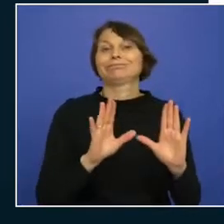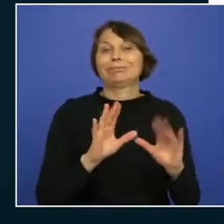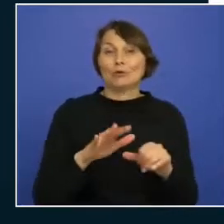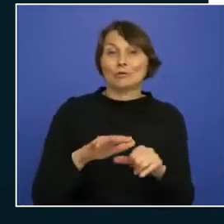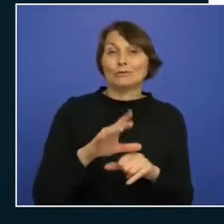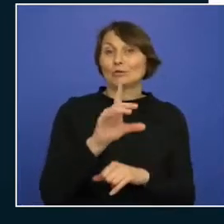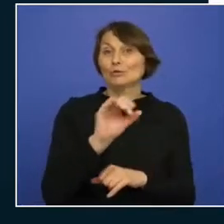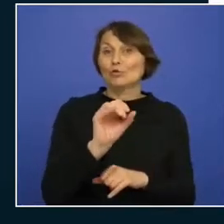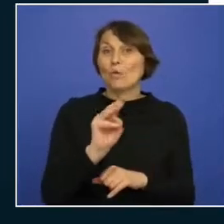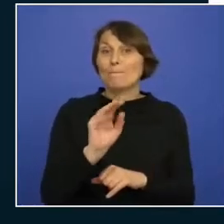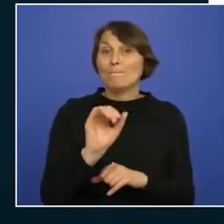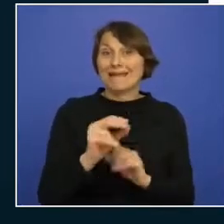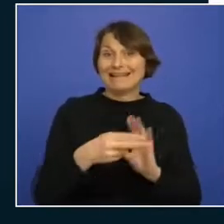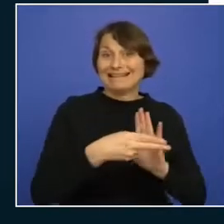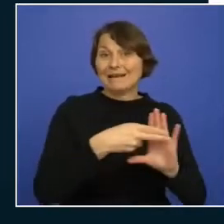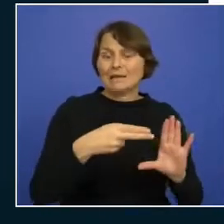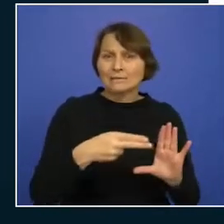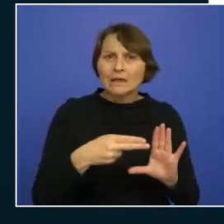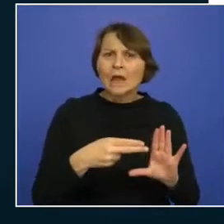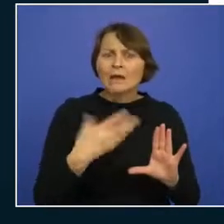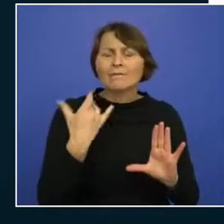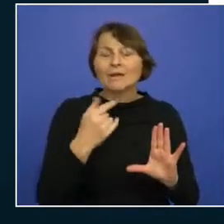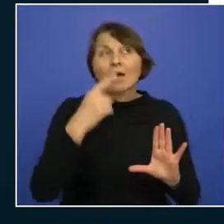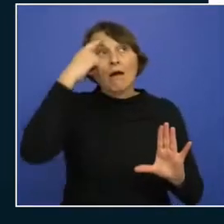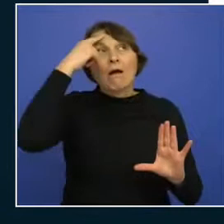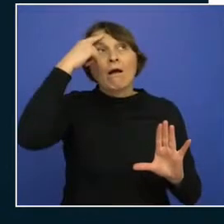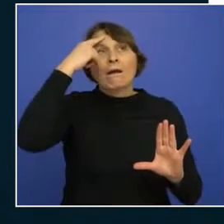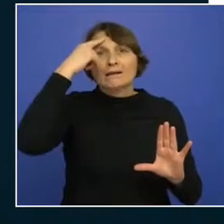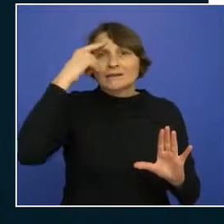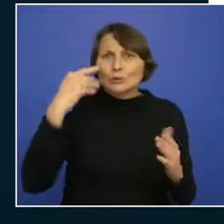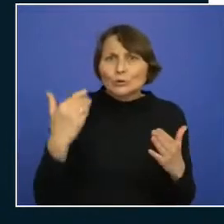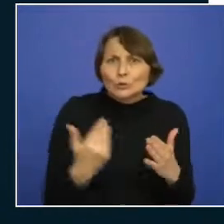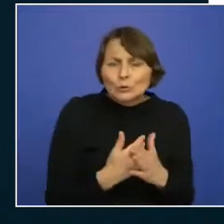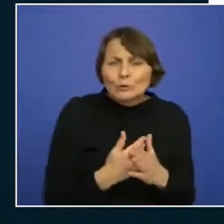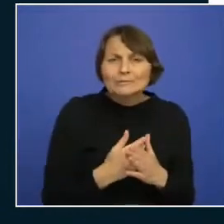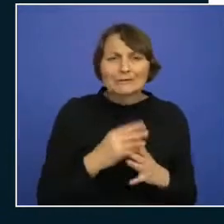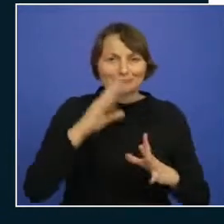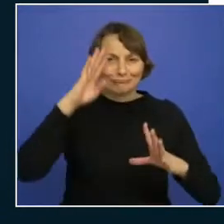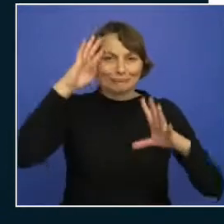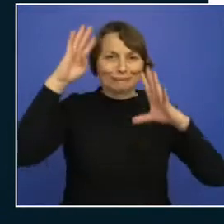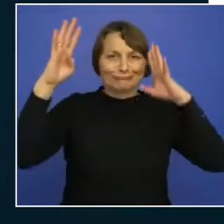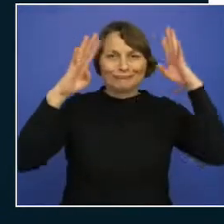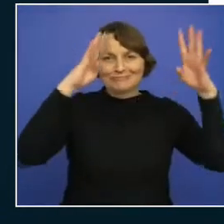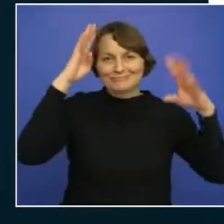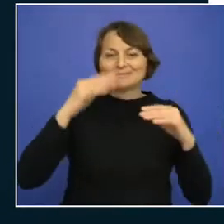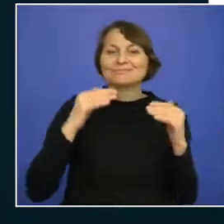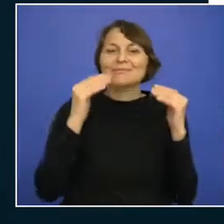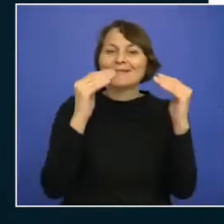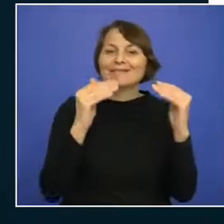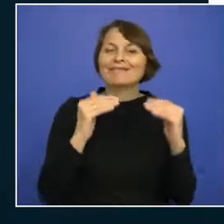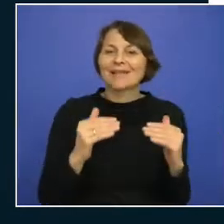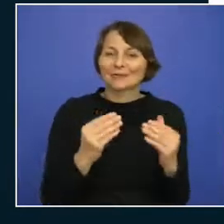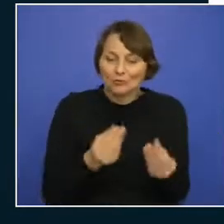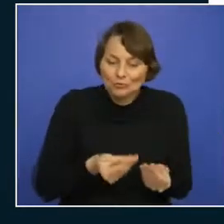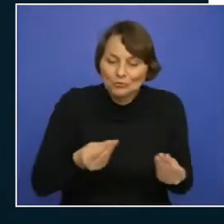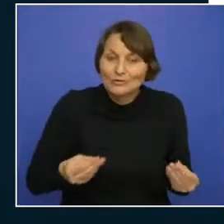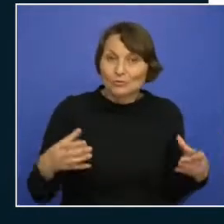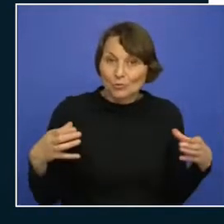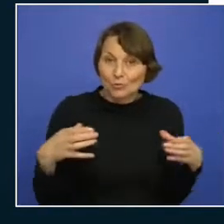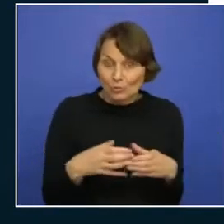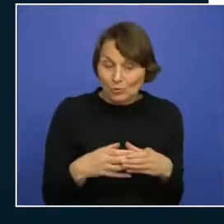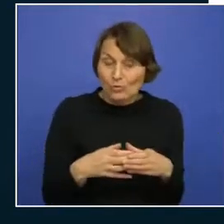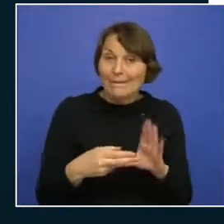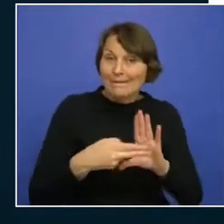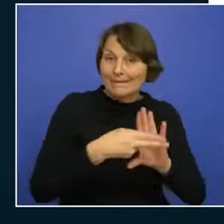taken so you have to be a little bit creative there and next one is resource group so then the name should be